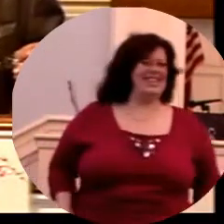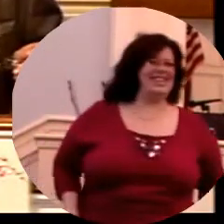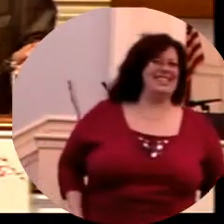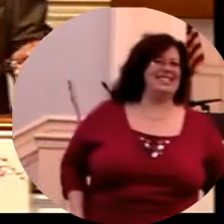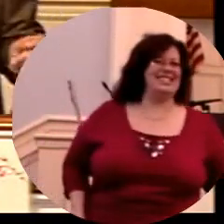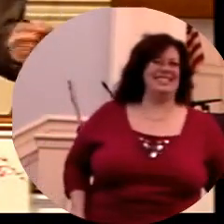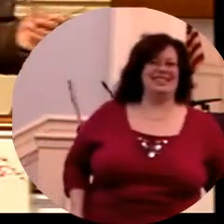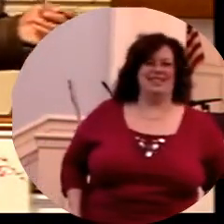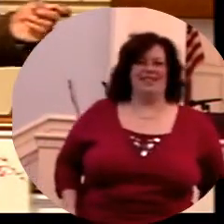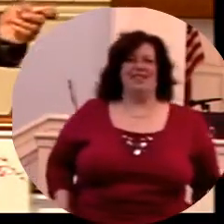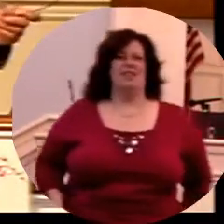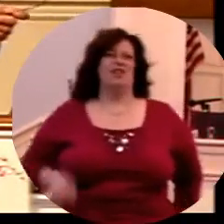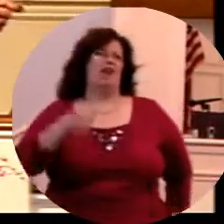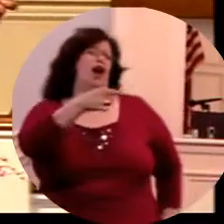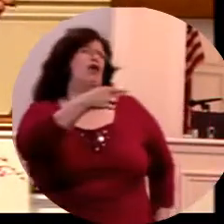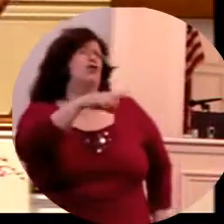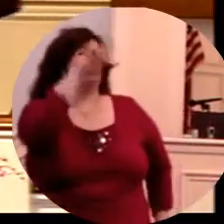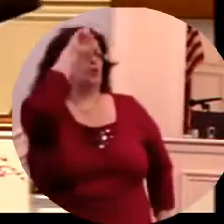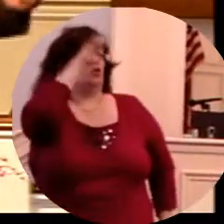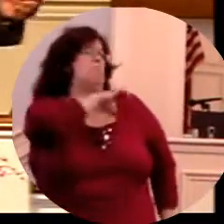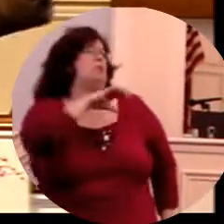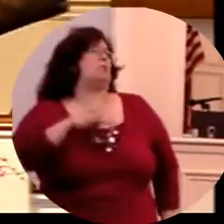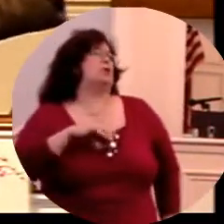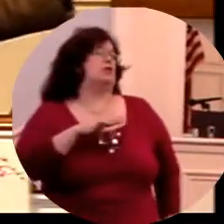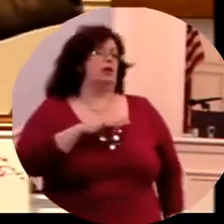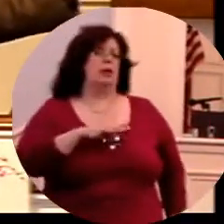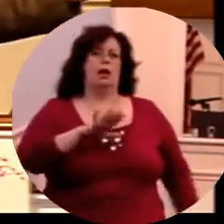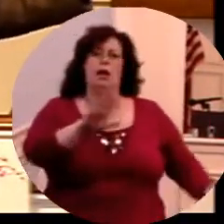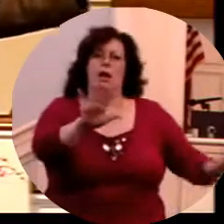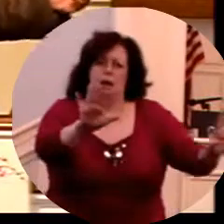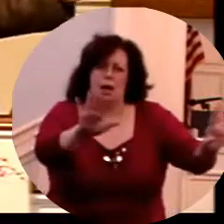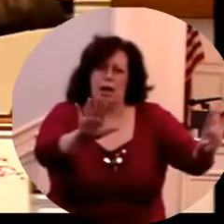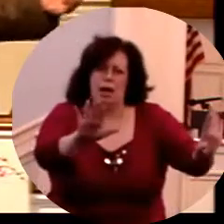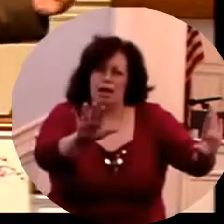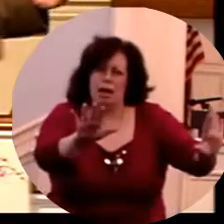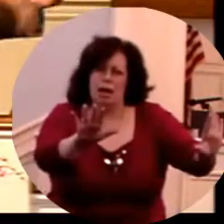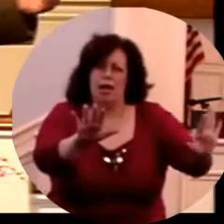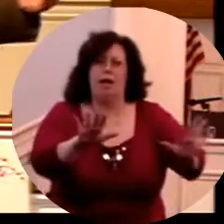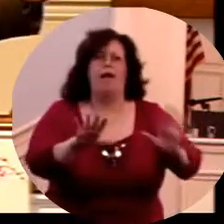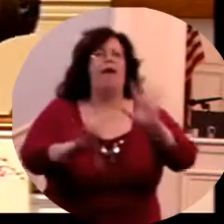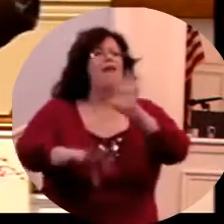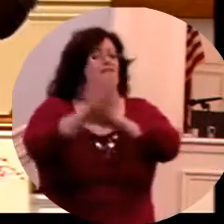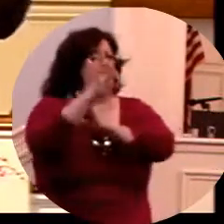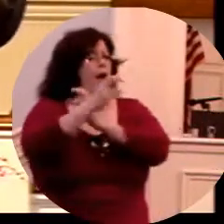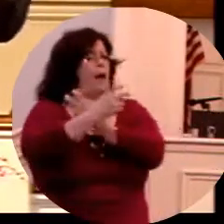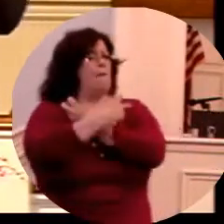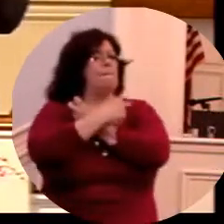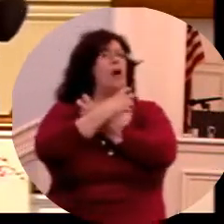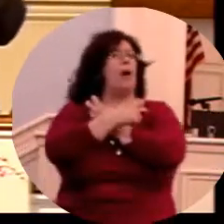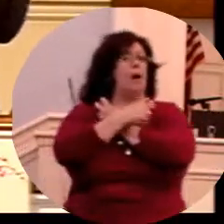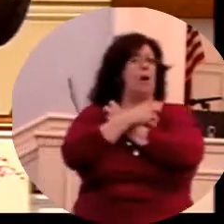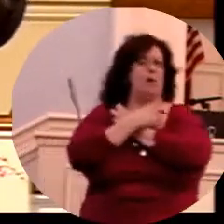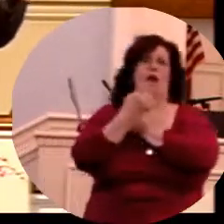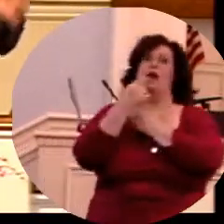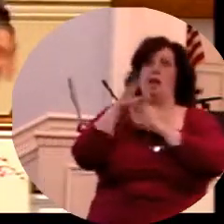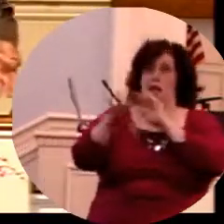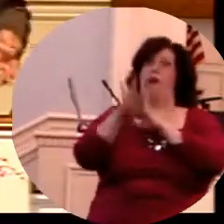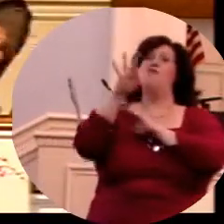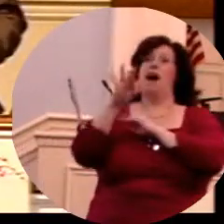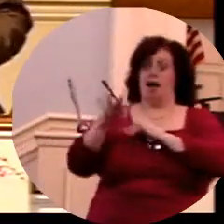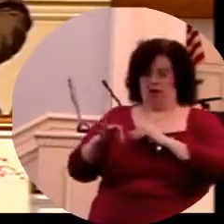You say, oh, you don't understand, you're just ignorant, brother, you? Don't you understand? They found that in the Plezopalopi layer,